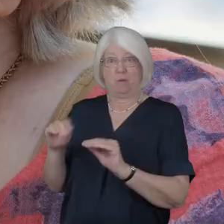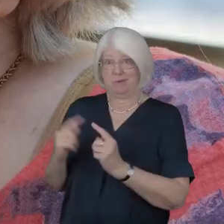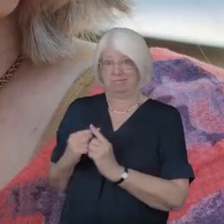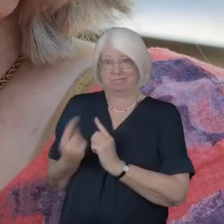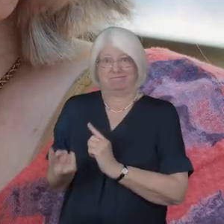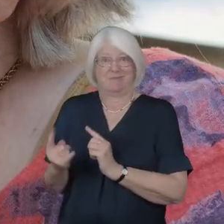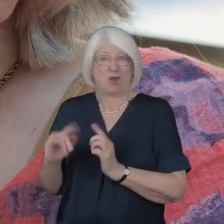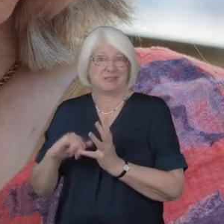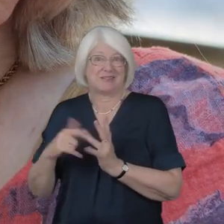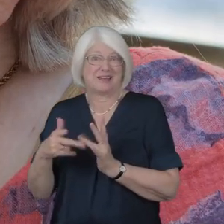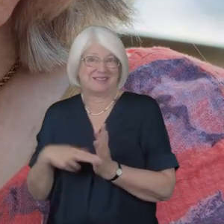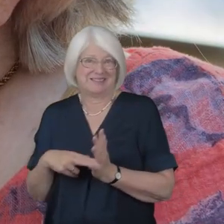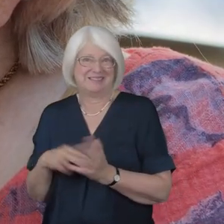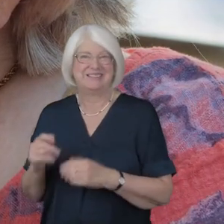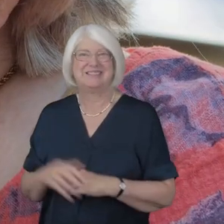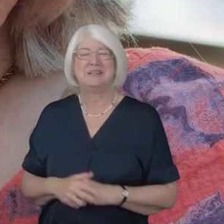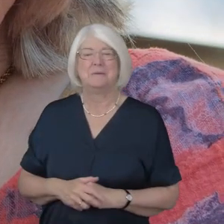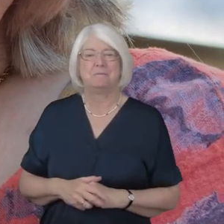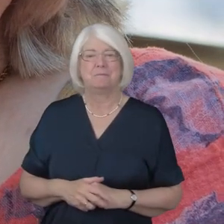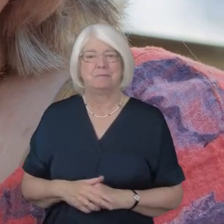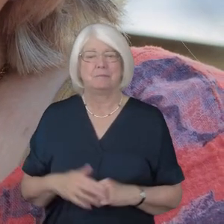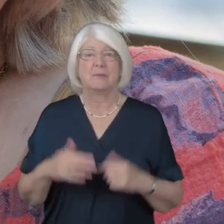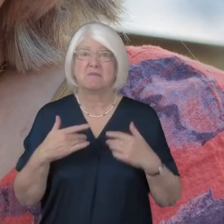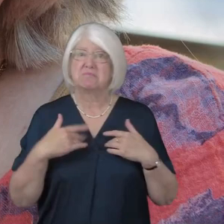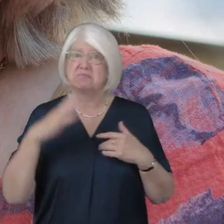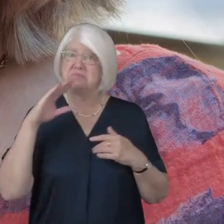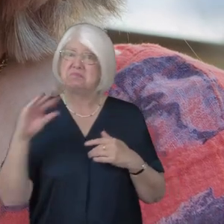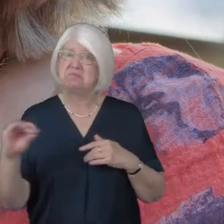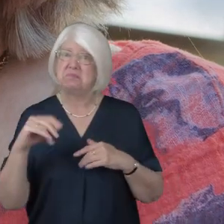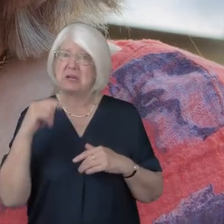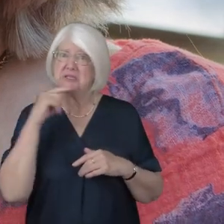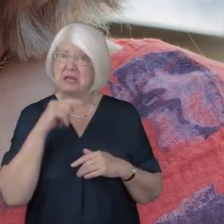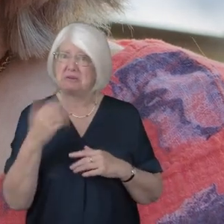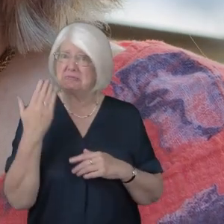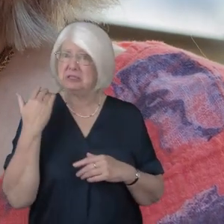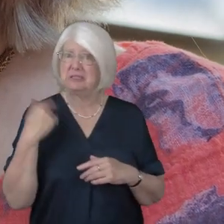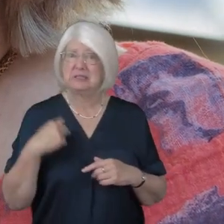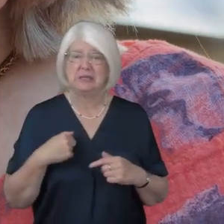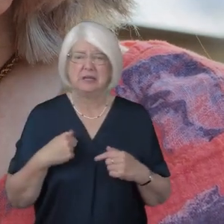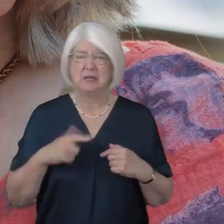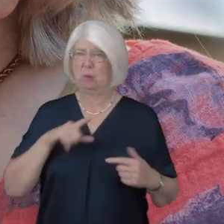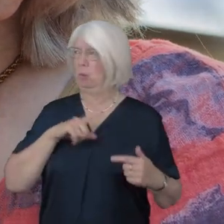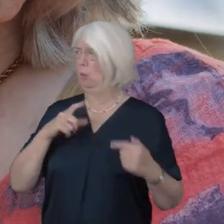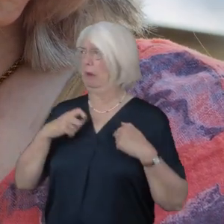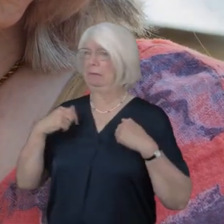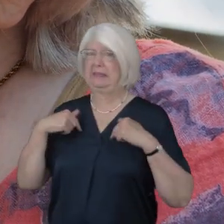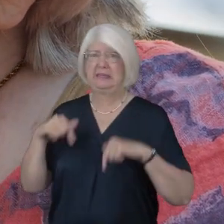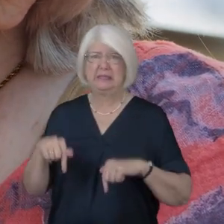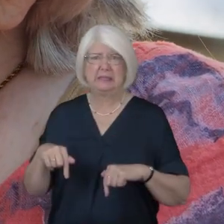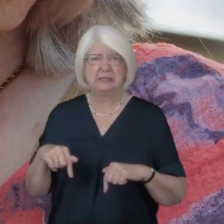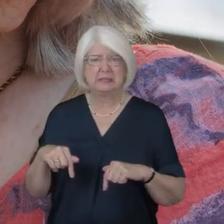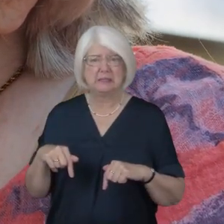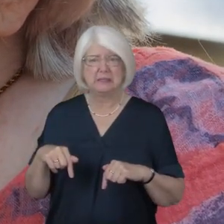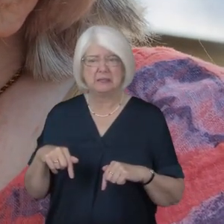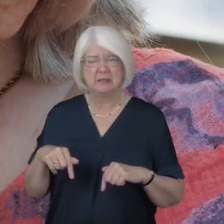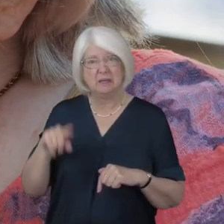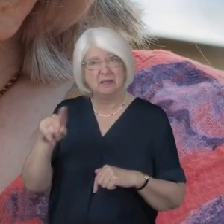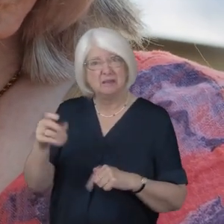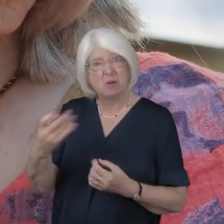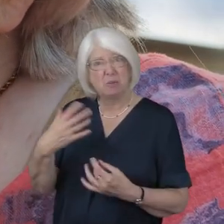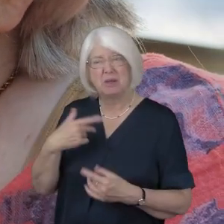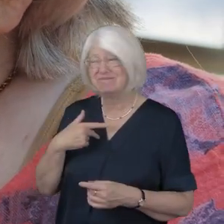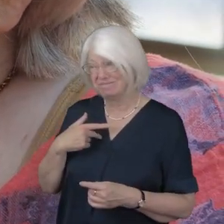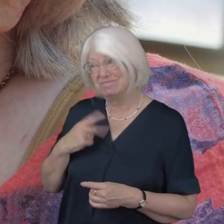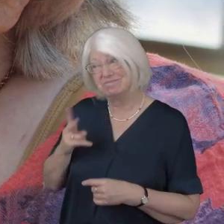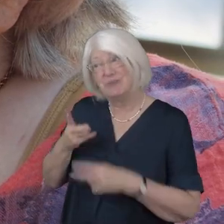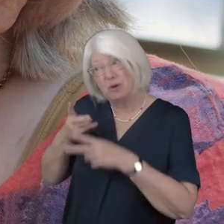and I just I just said to my son the other day why am I here and he said